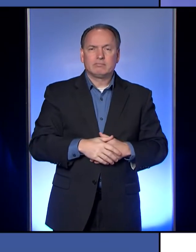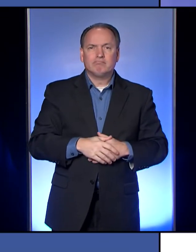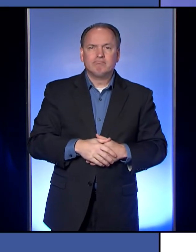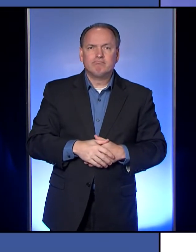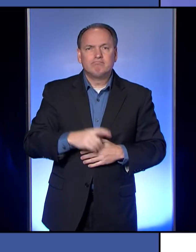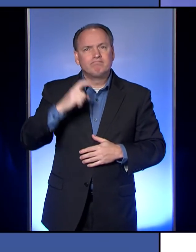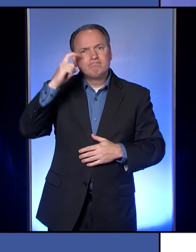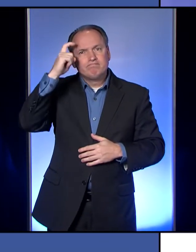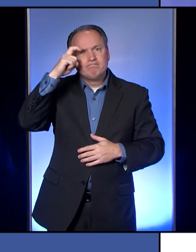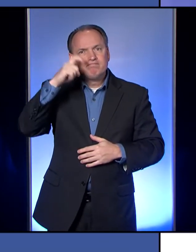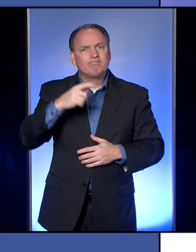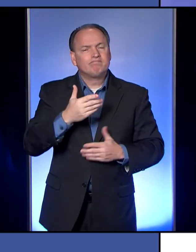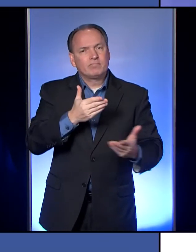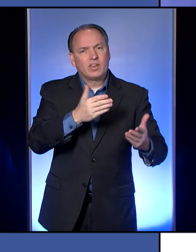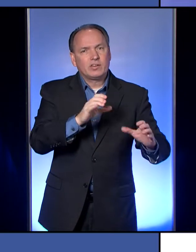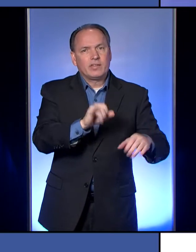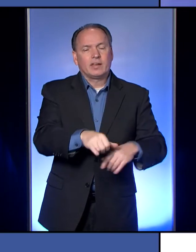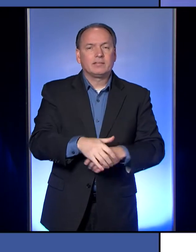thing to do when they did that.